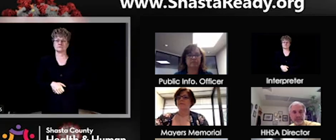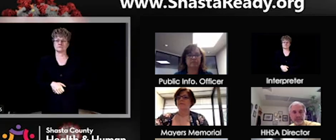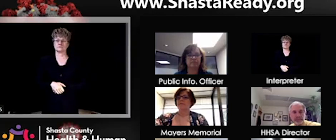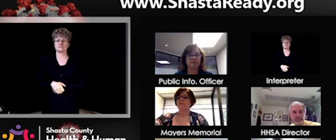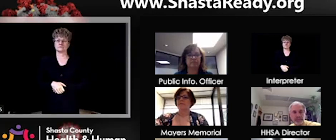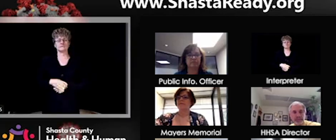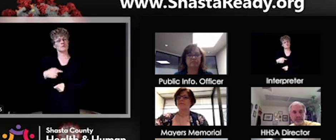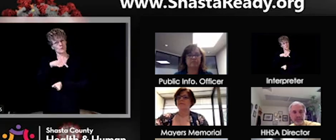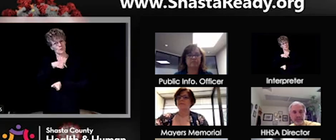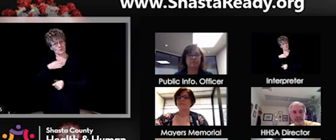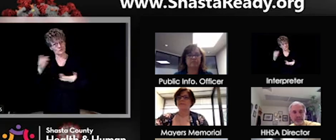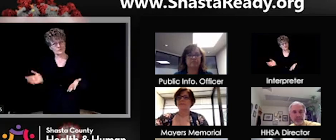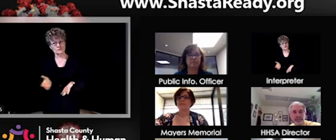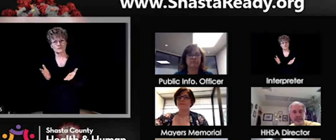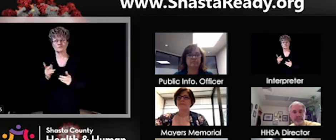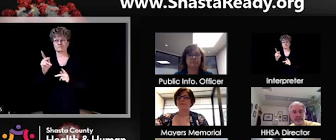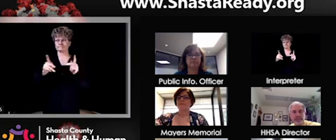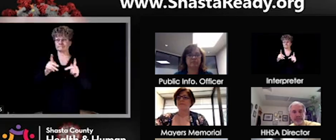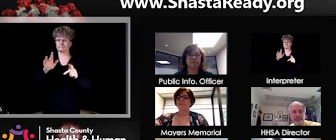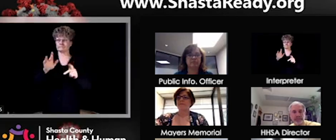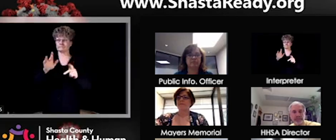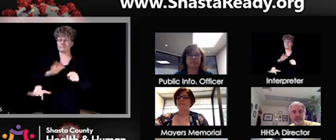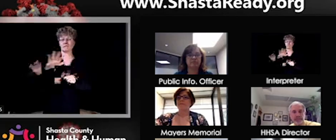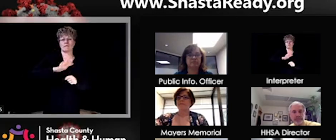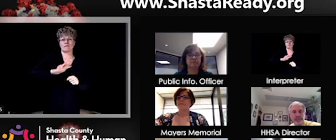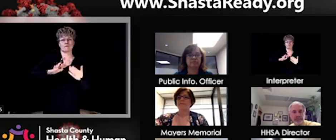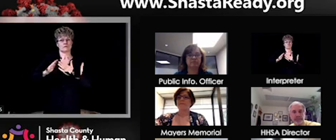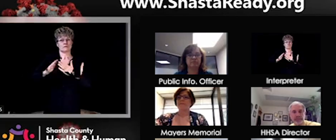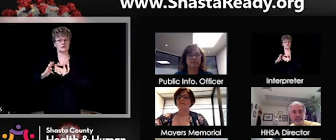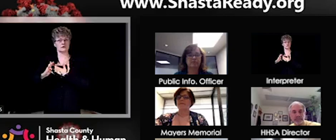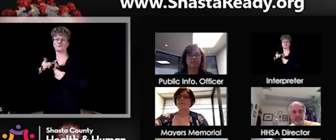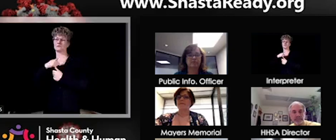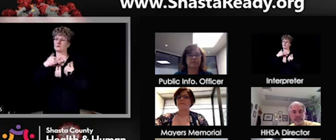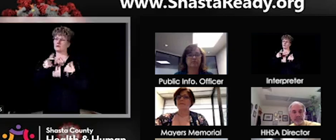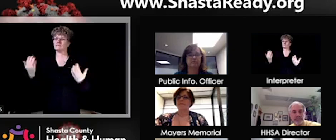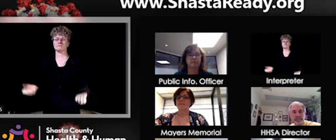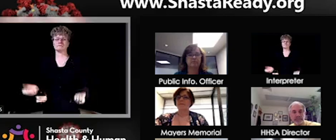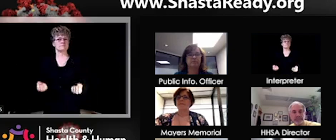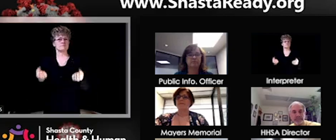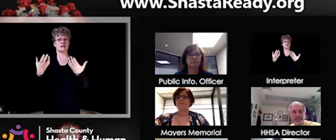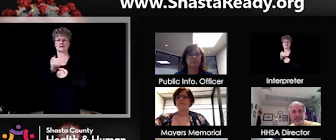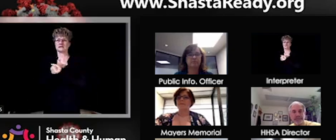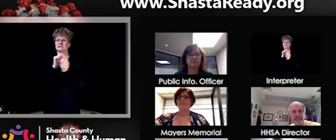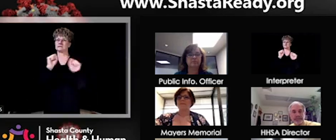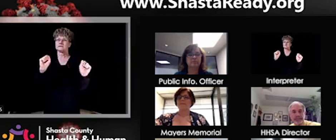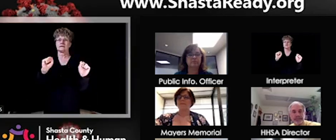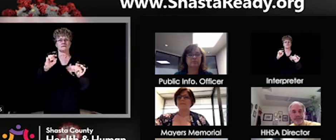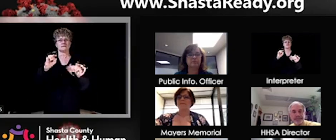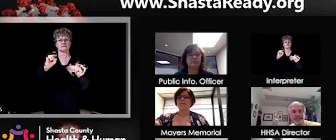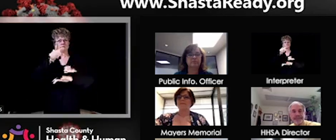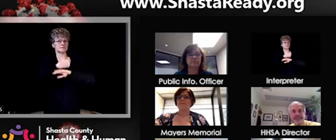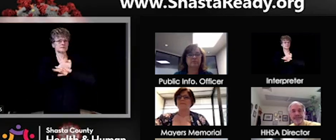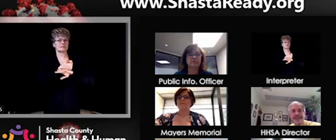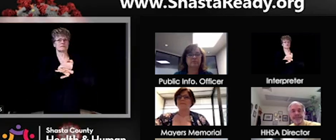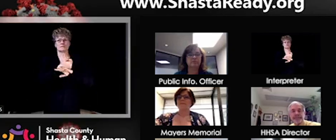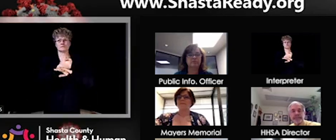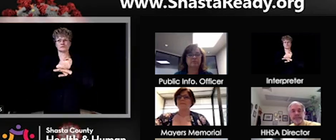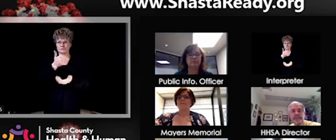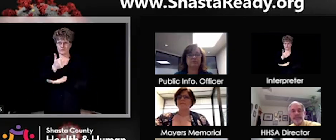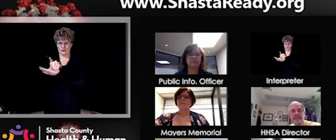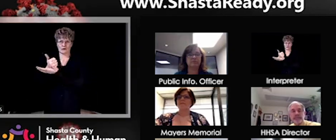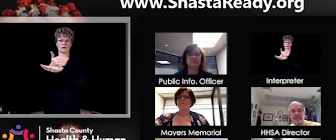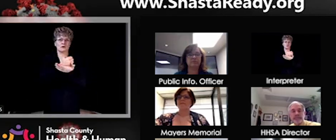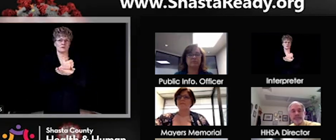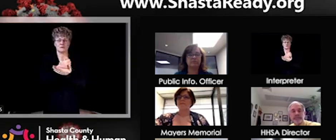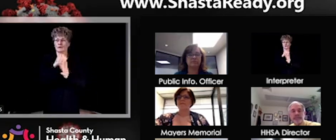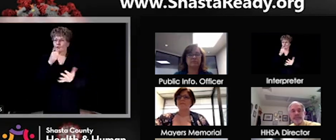encourage everybody in town that we have a lot of safeguards in place. Don't wait for us seeking medical care.